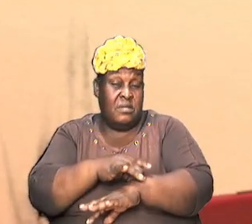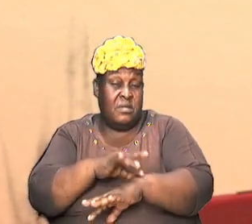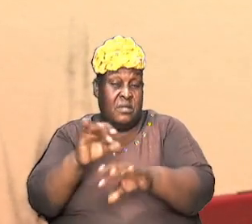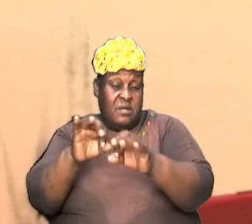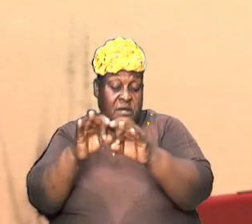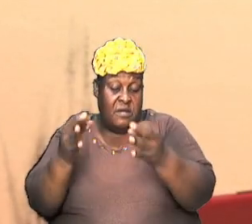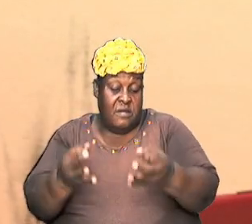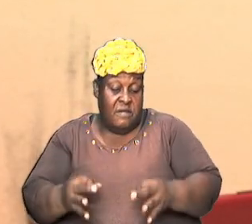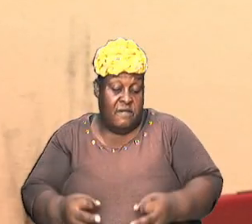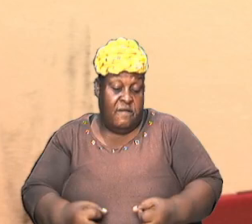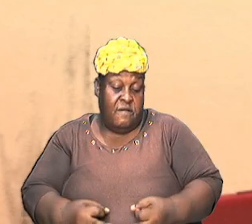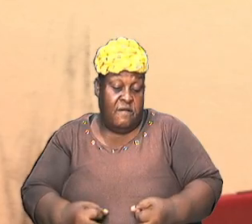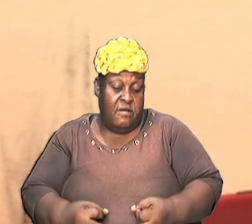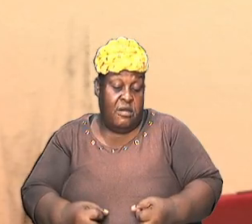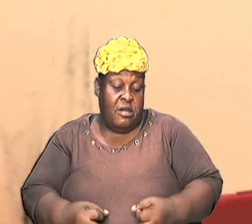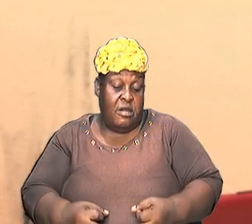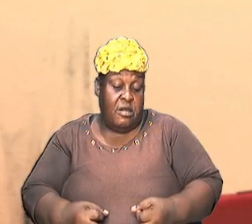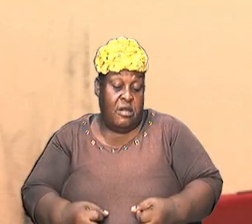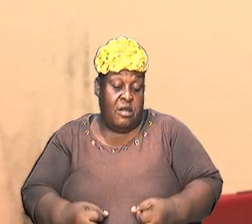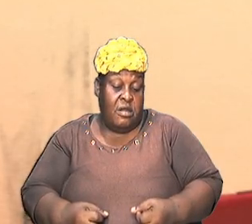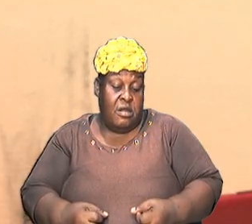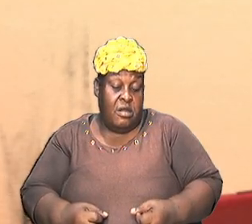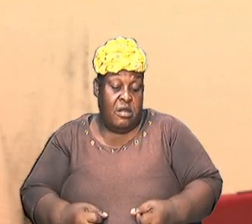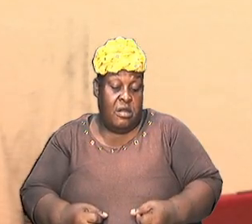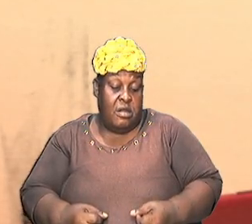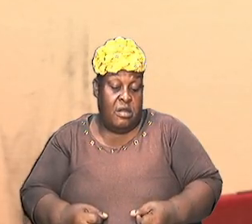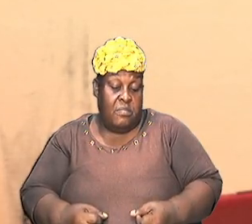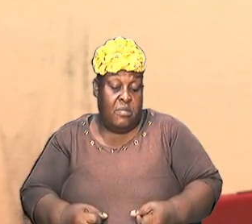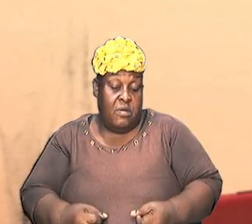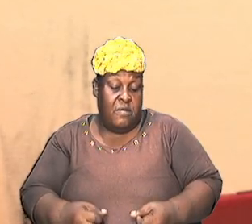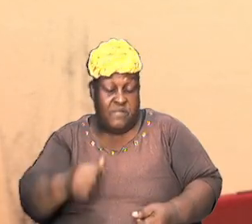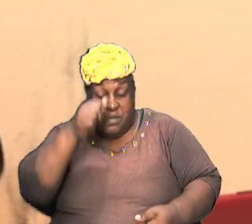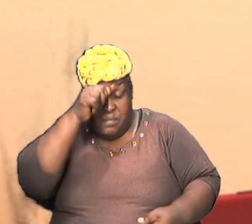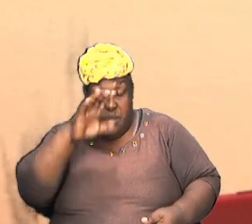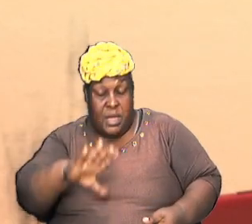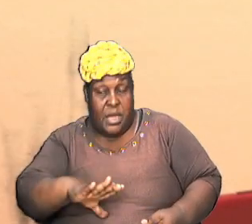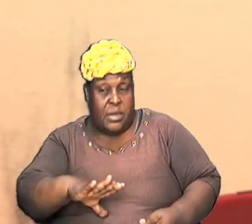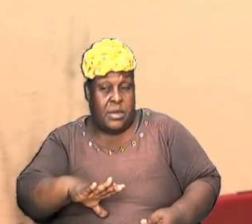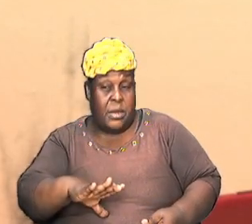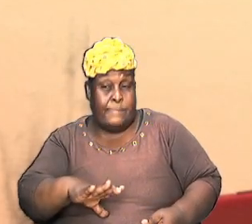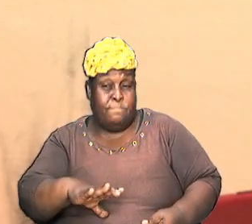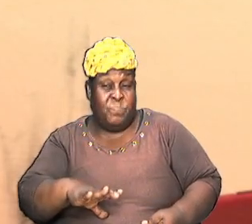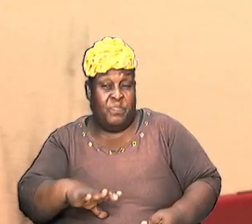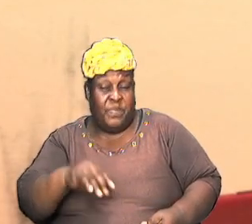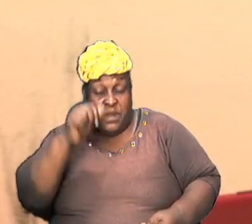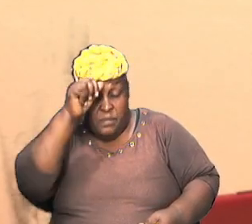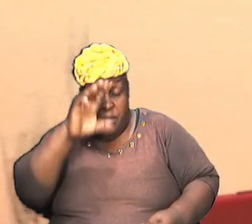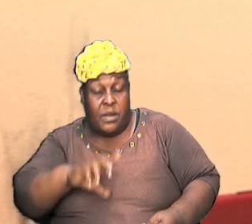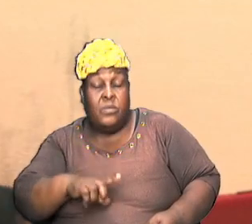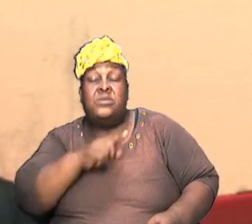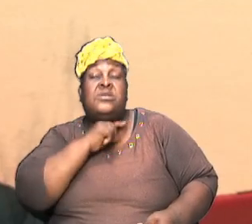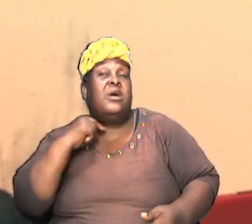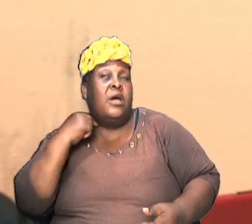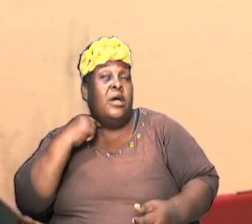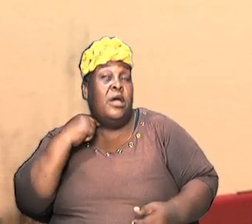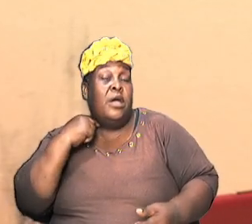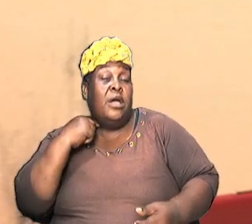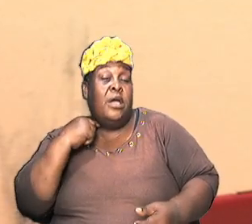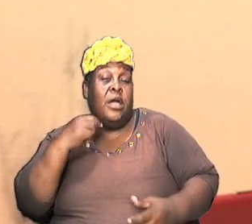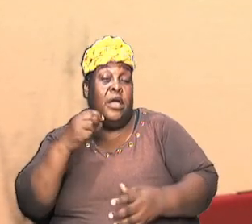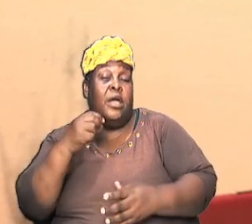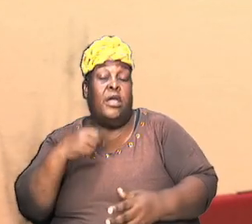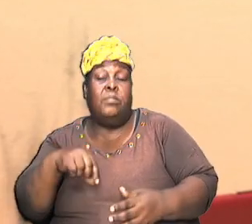because Abraham bowed to the man he paid tithe the man was a high priest at a time when high priest